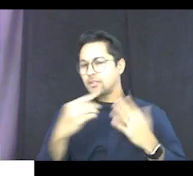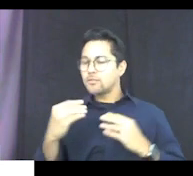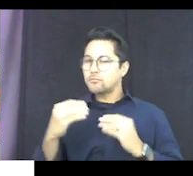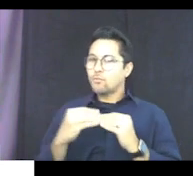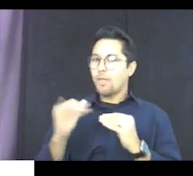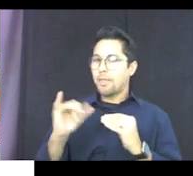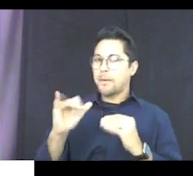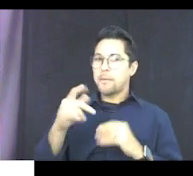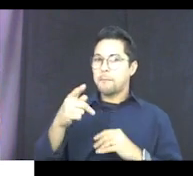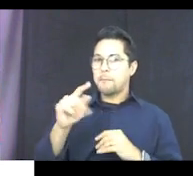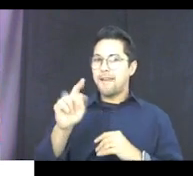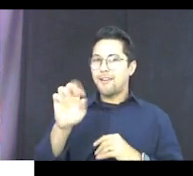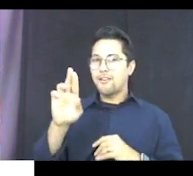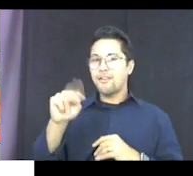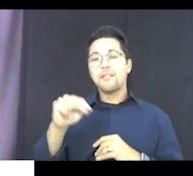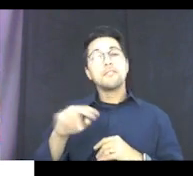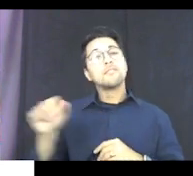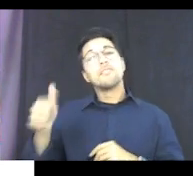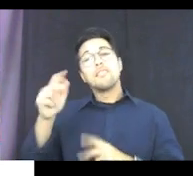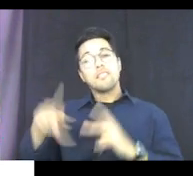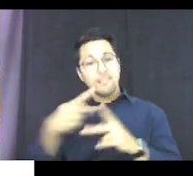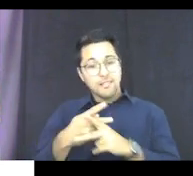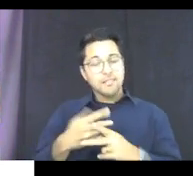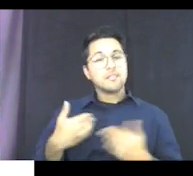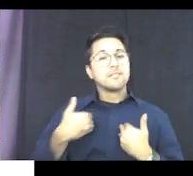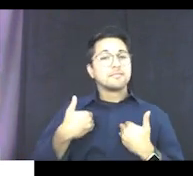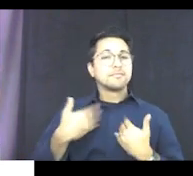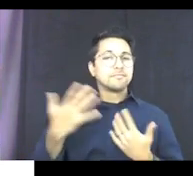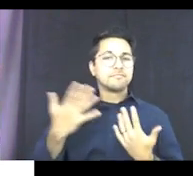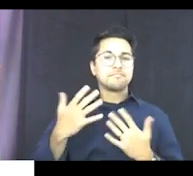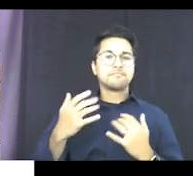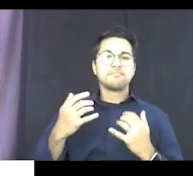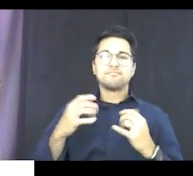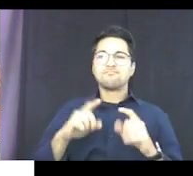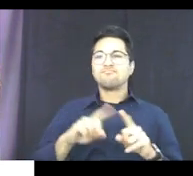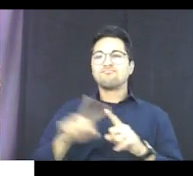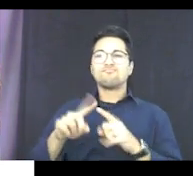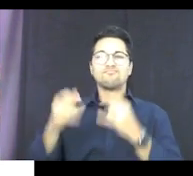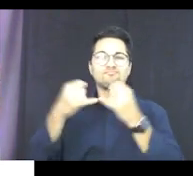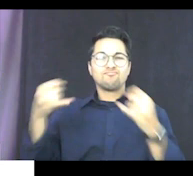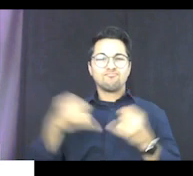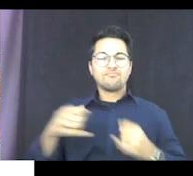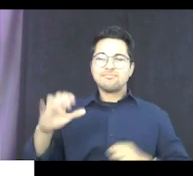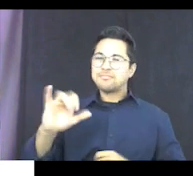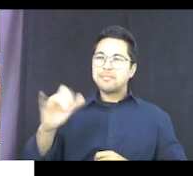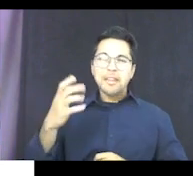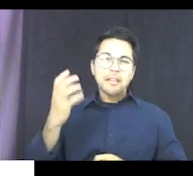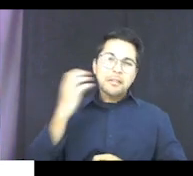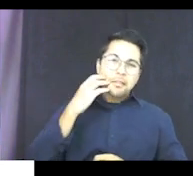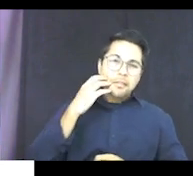which feels really cool. The other type that we have just kind of creates a line. So it's almost a thick